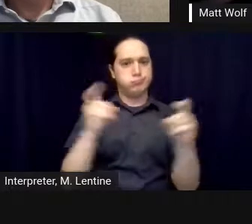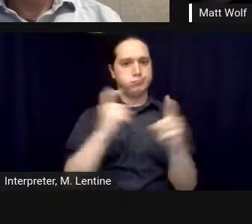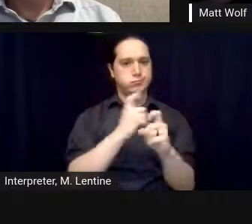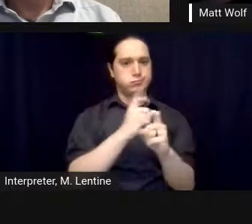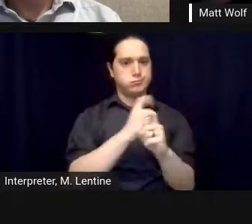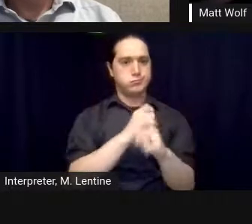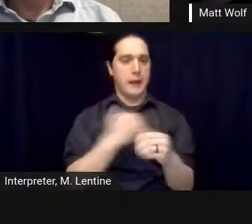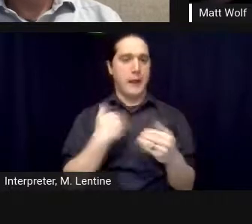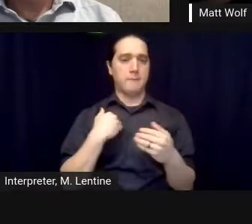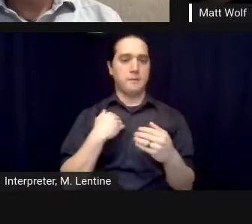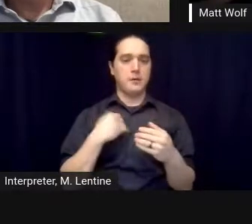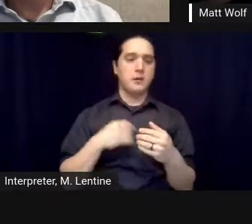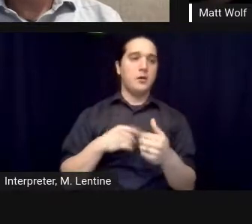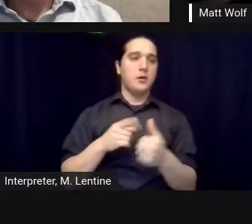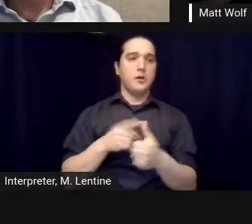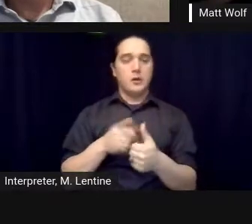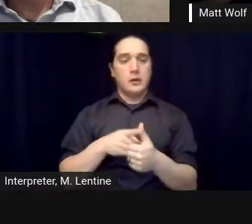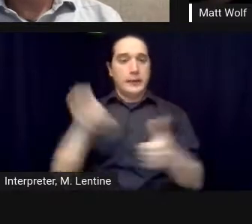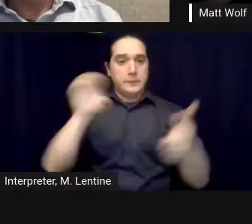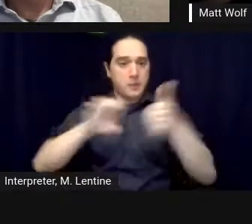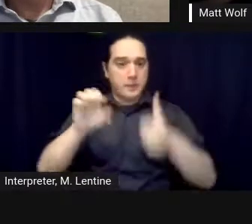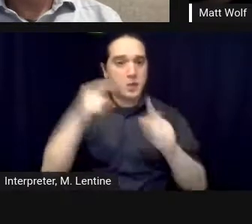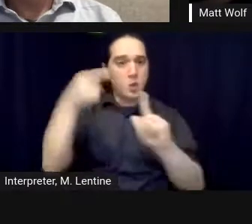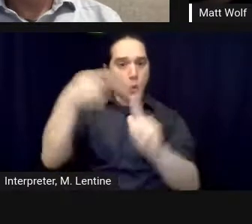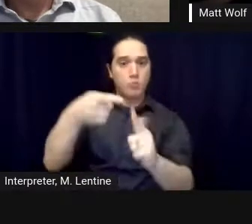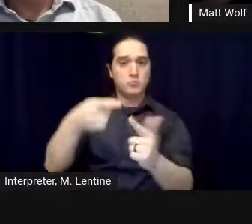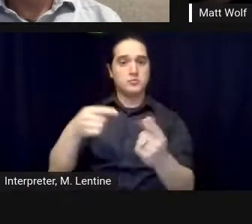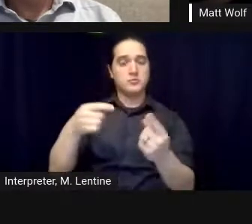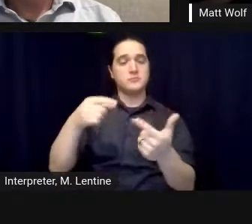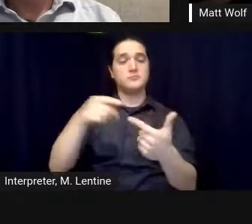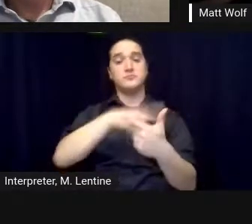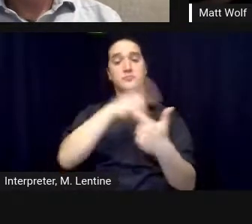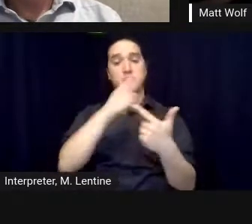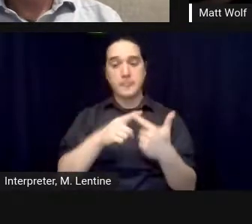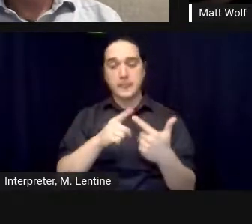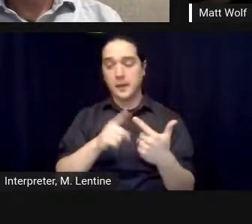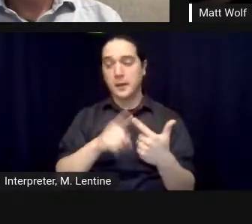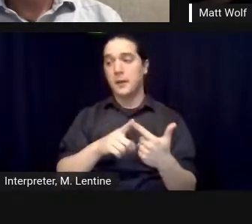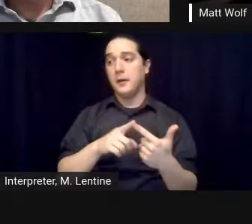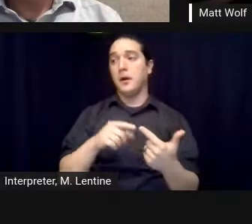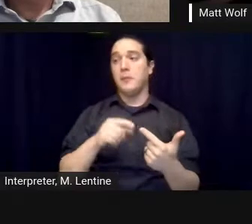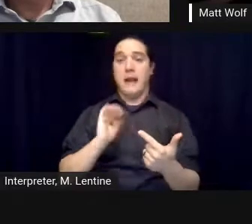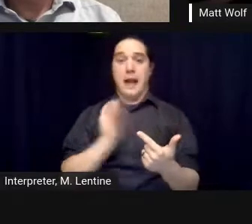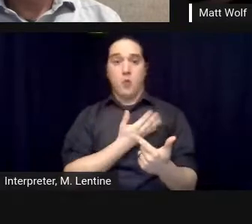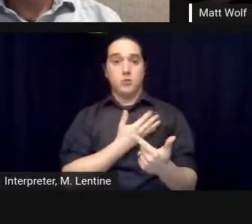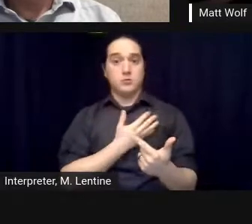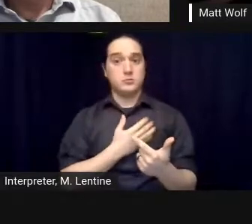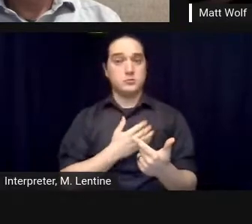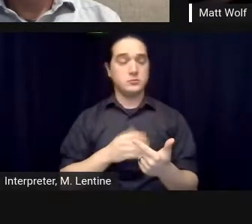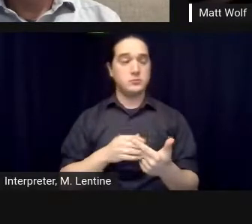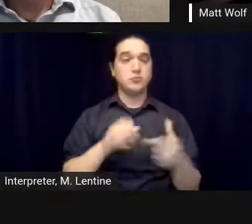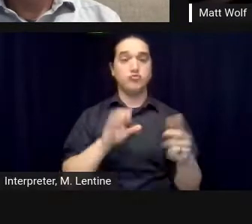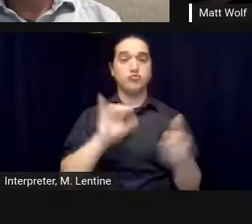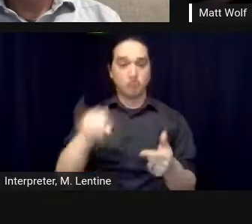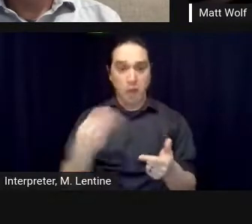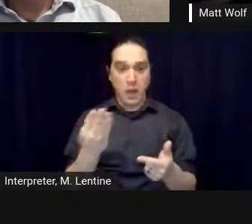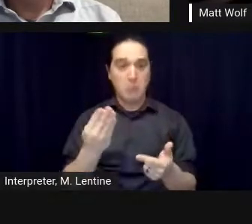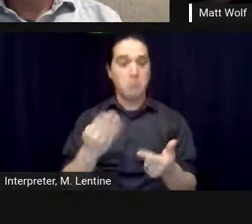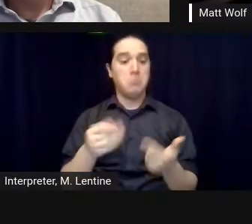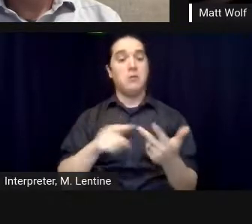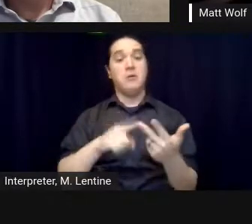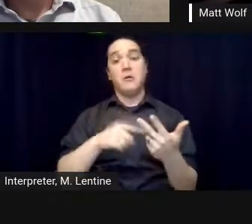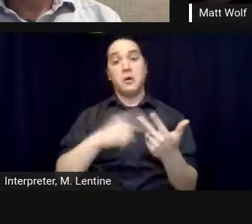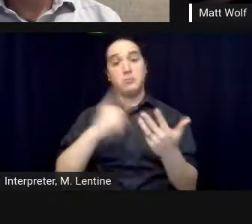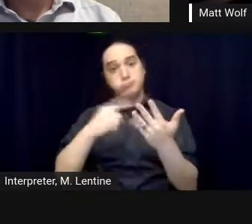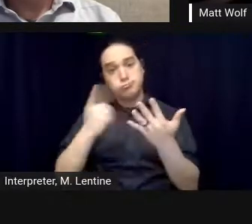could be and there was a lot of spectacle and also a lot of rigor and that it's hard for the media to see